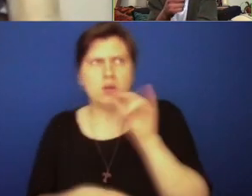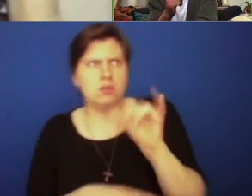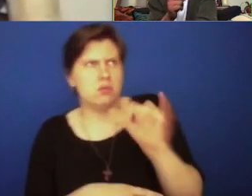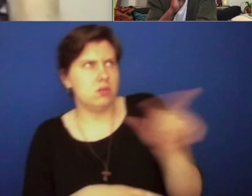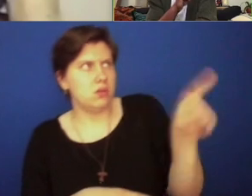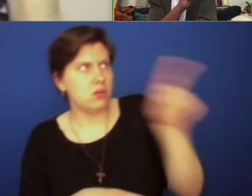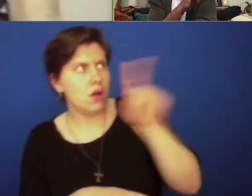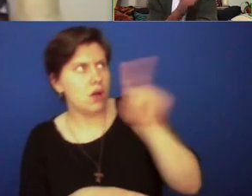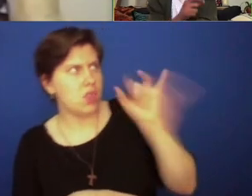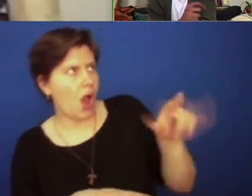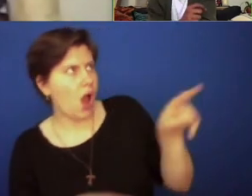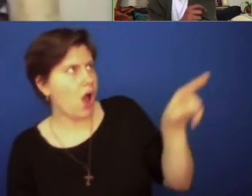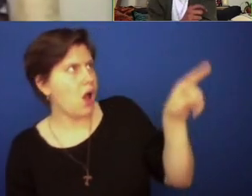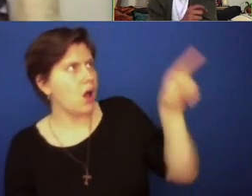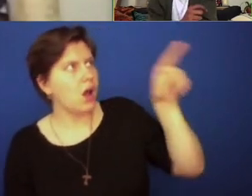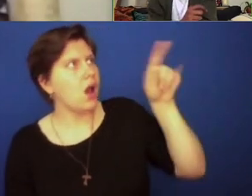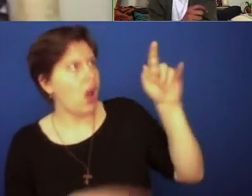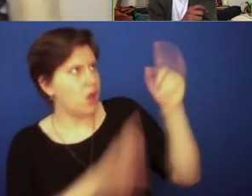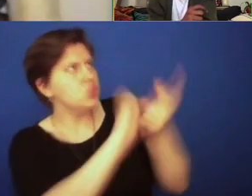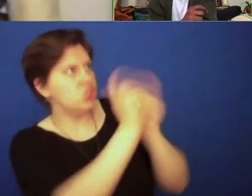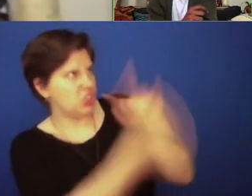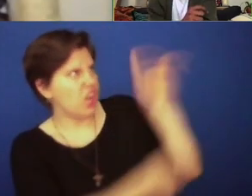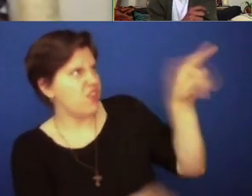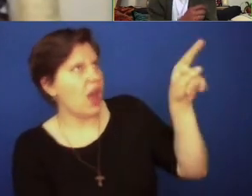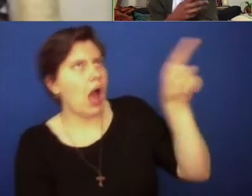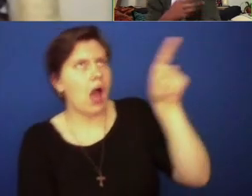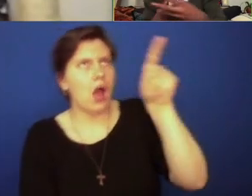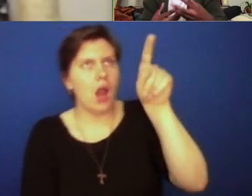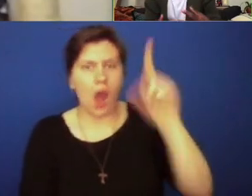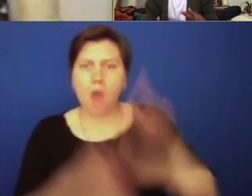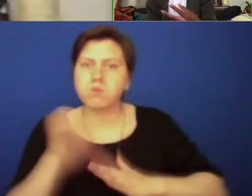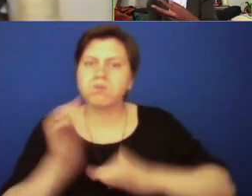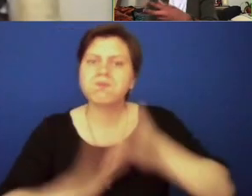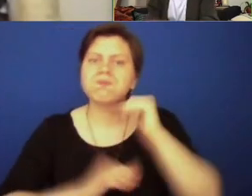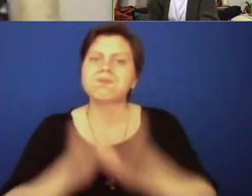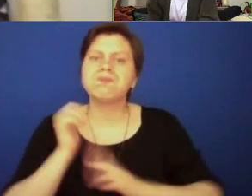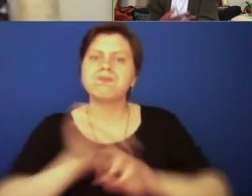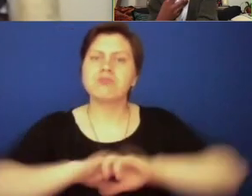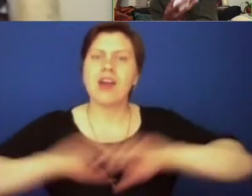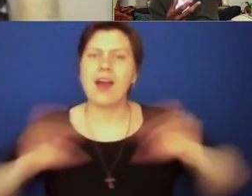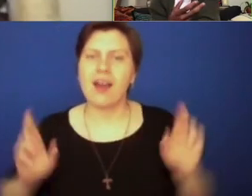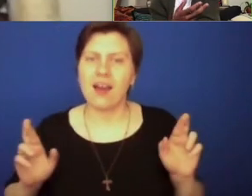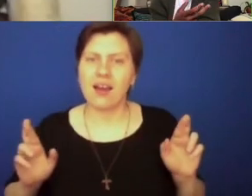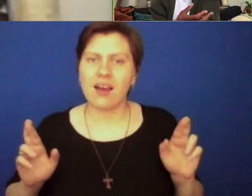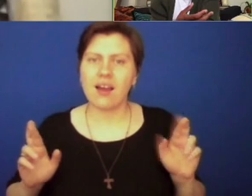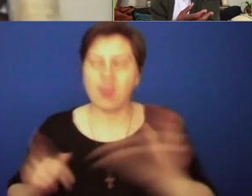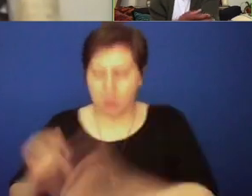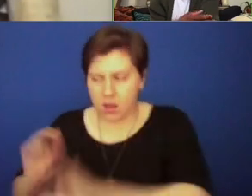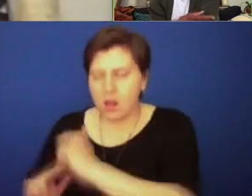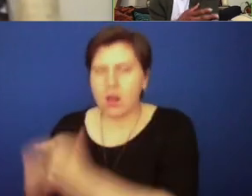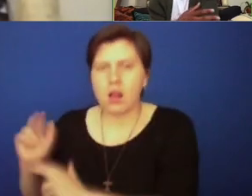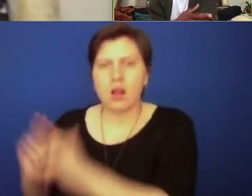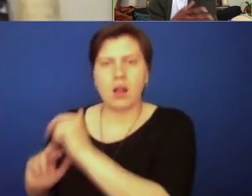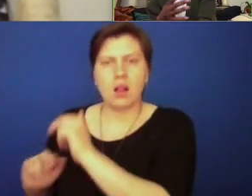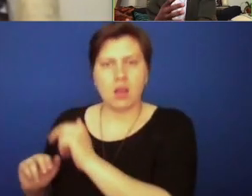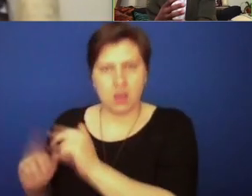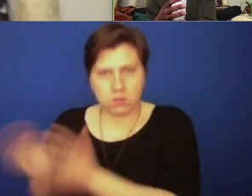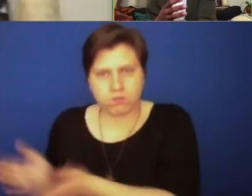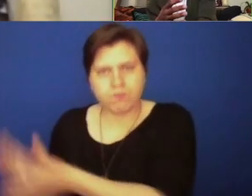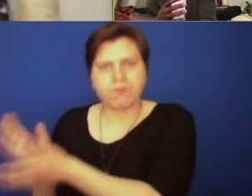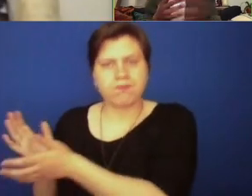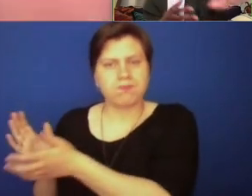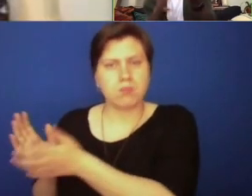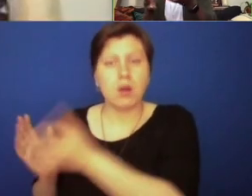and see, oh, no, that's a space where you probably want to change this. And then they're comfortable with that. So we're building that agency in them. It's very